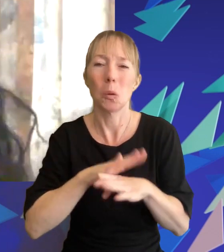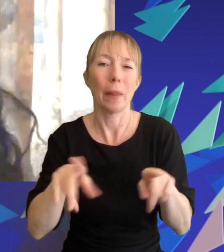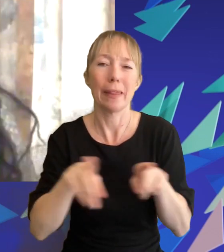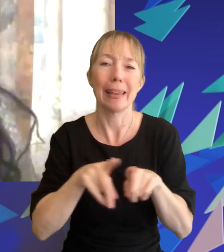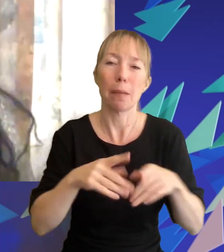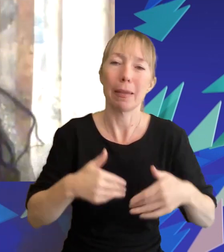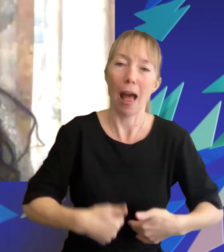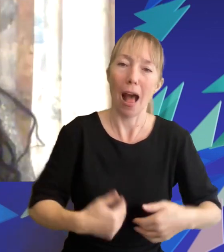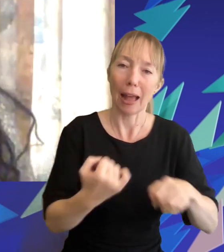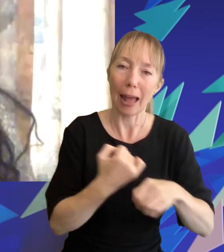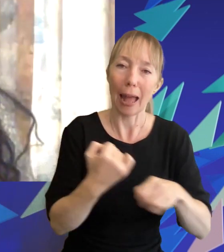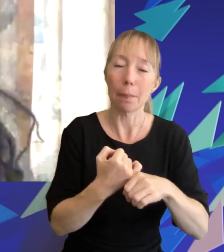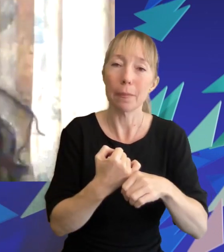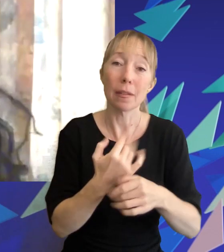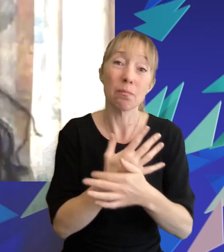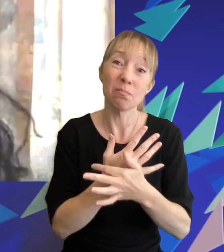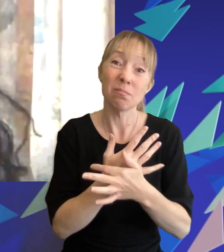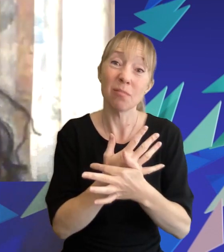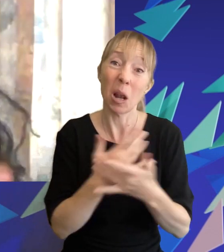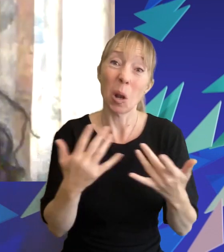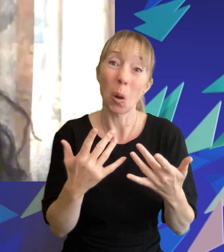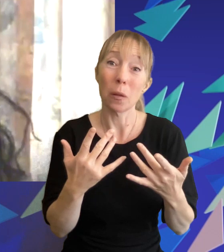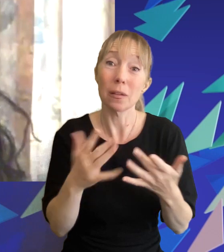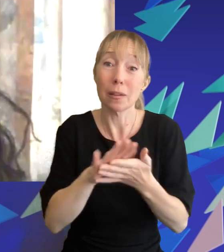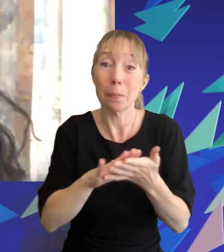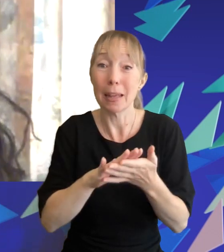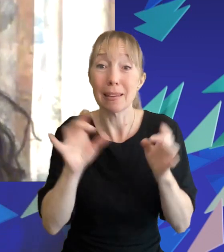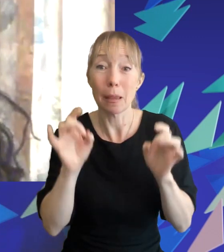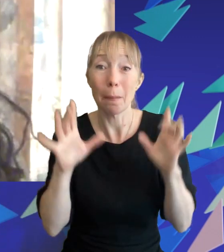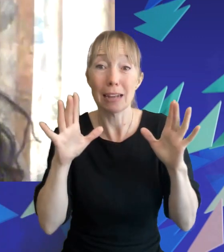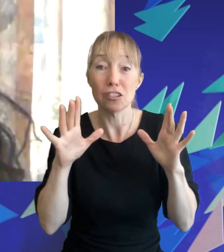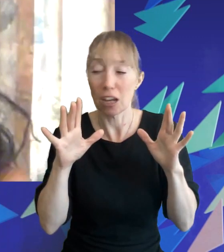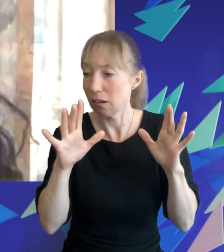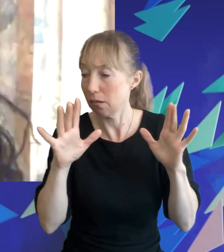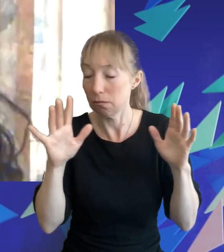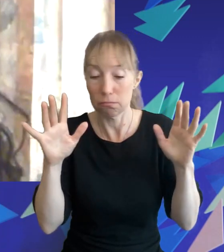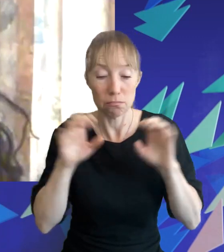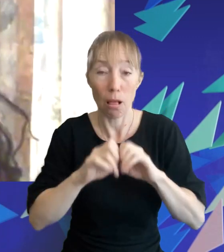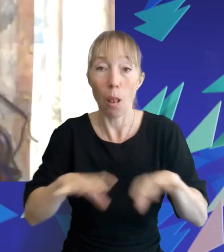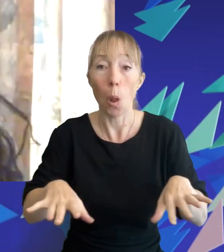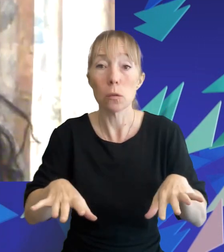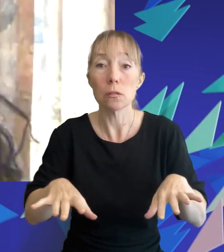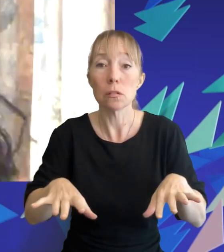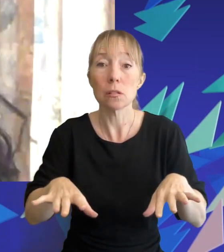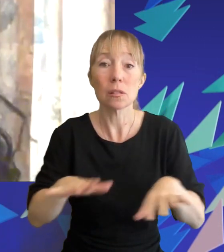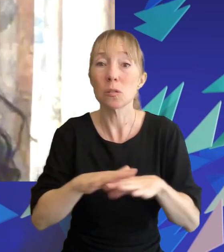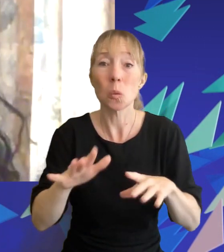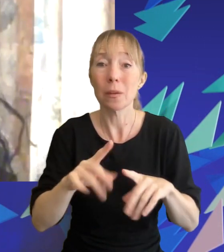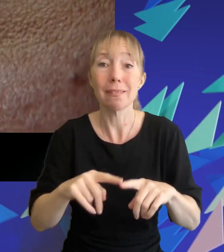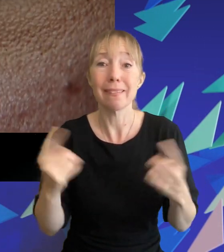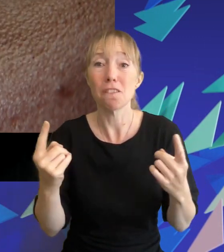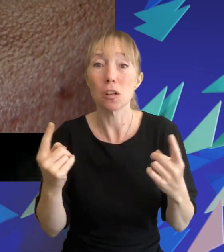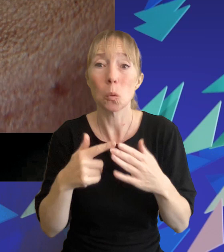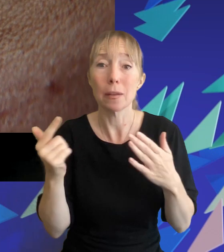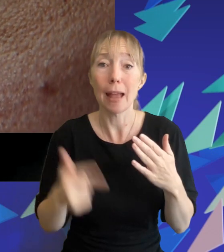and so i do think that many did distort the initial magic captured by the hunger games in the way that they removed a lot of the uniqueness and depth from the